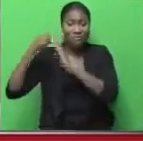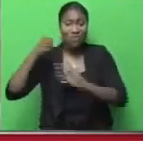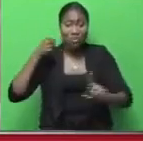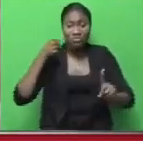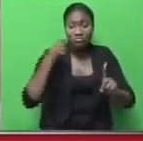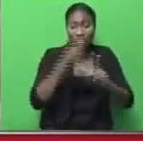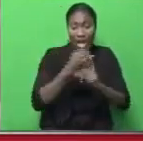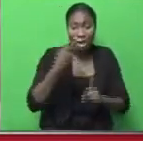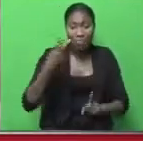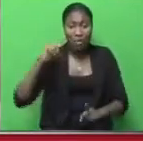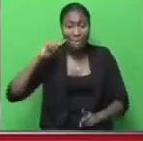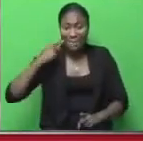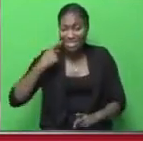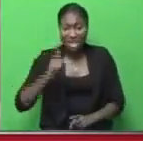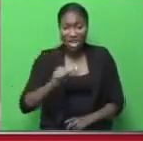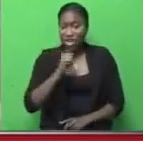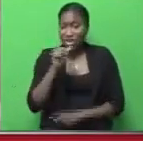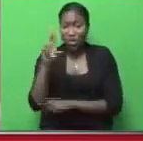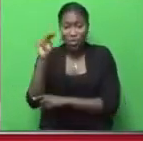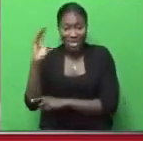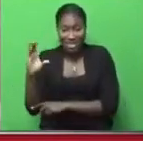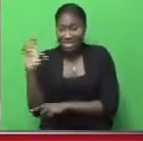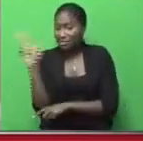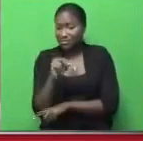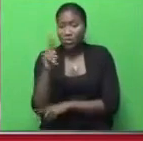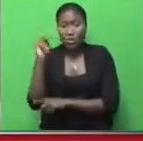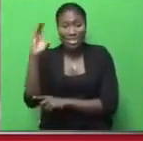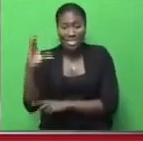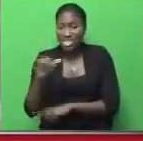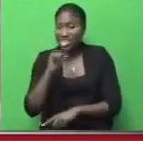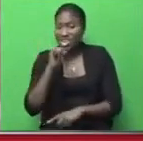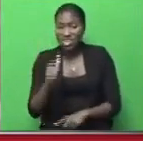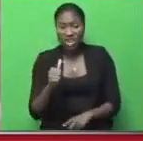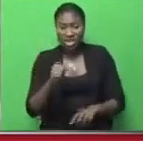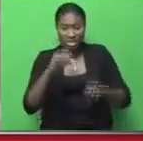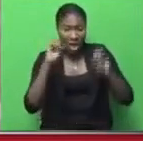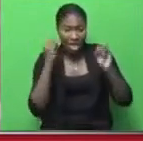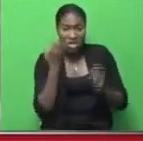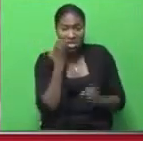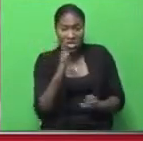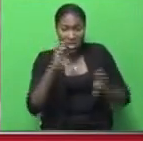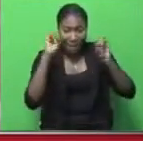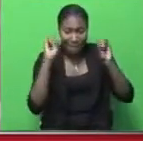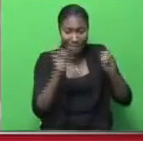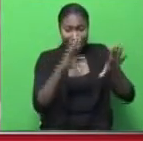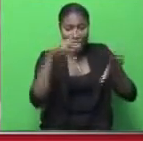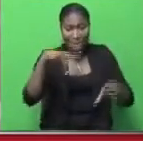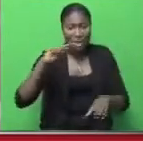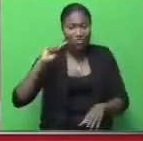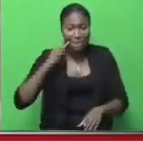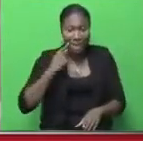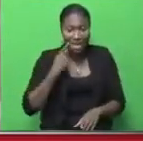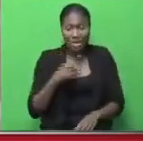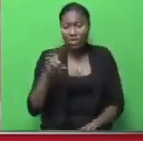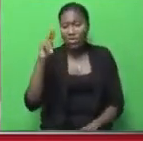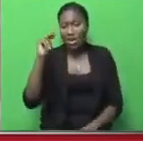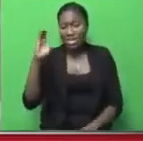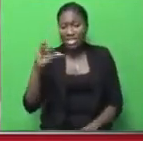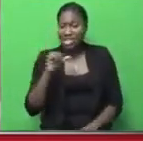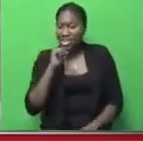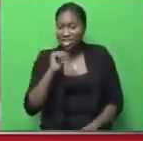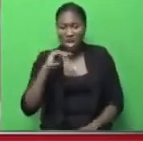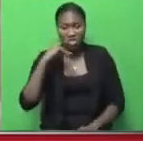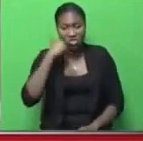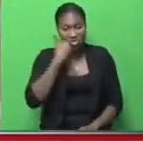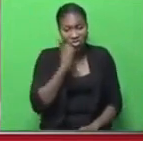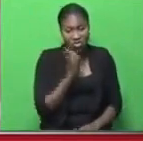Rowley, not by the UNC. The UNC did not work all beyond Patrick Manning. The UNC did not take shame and say that,